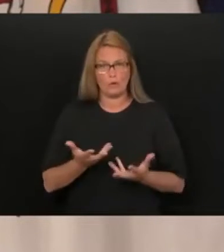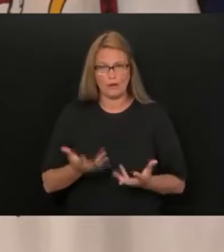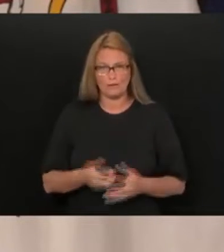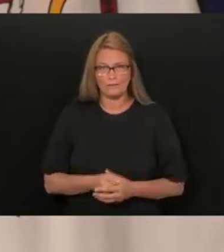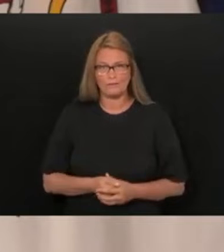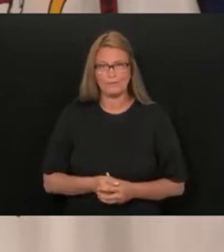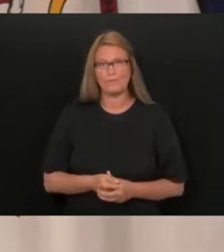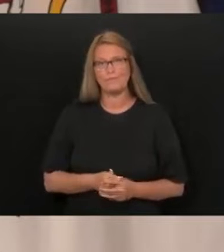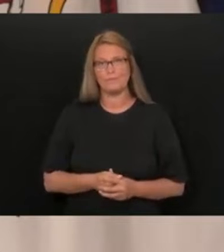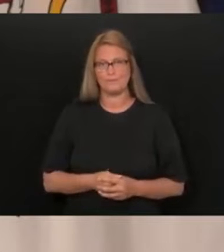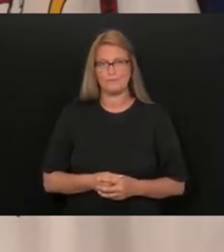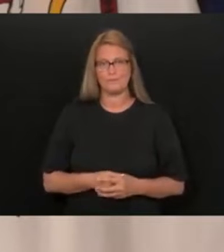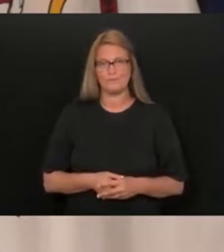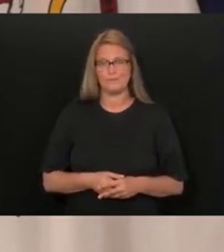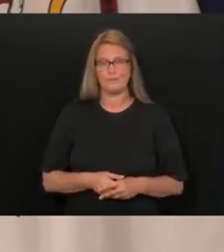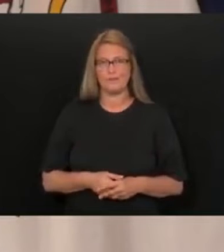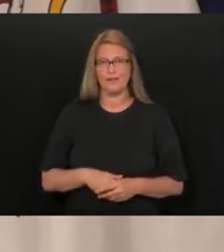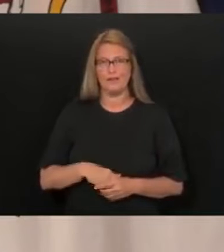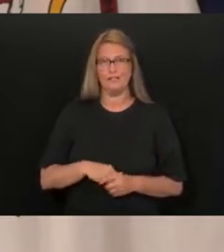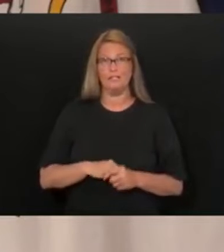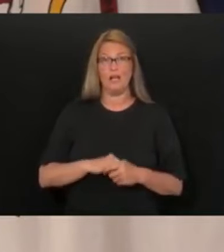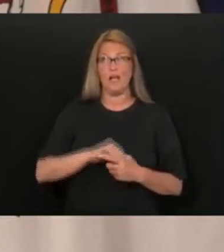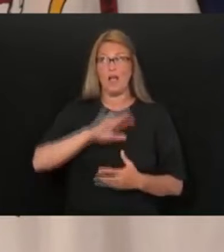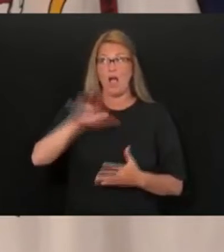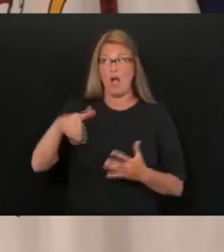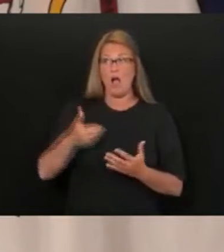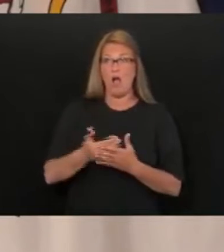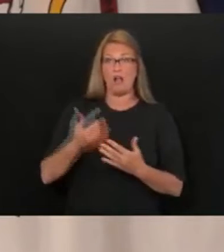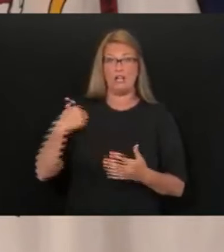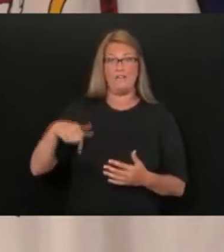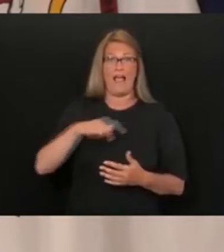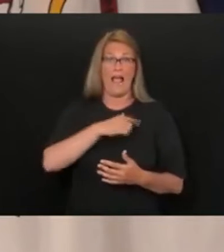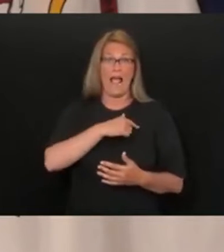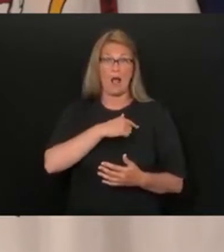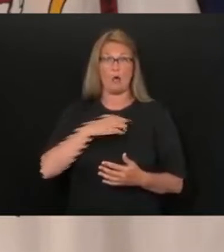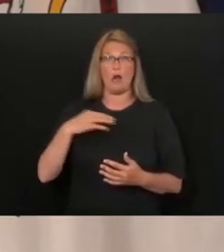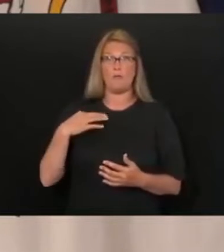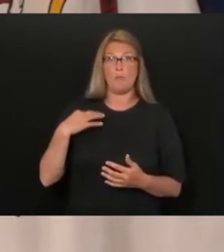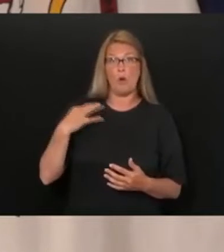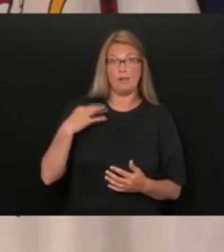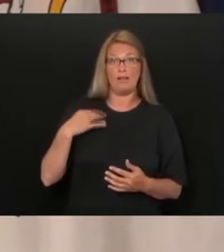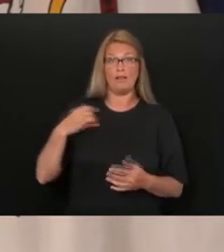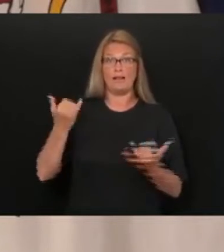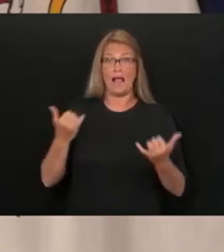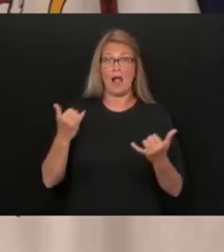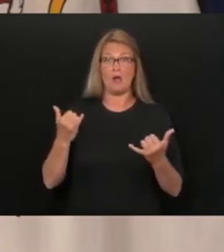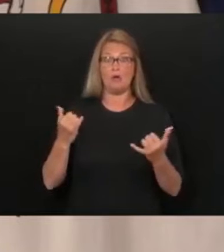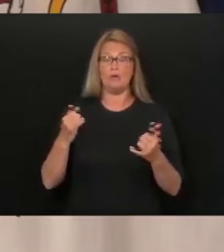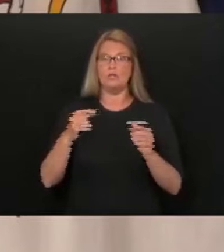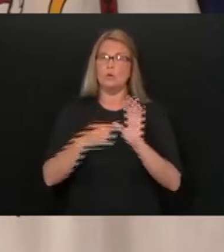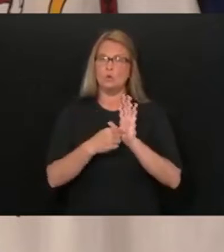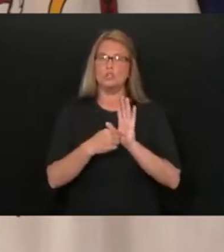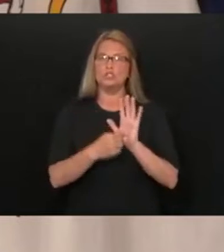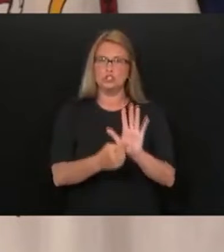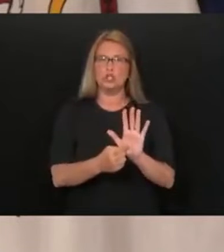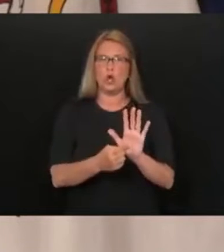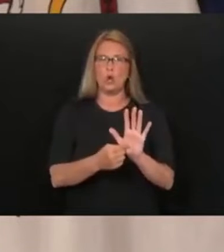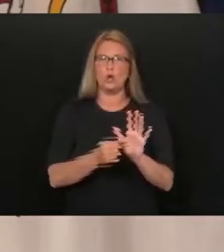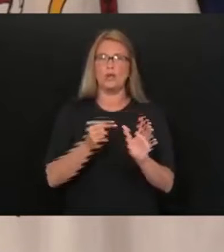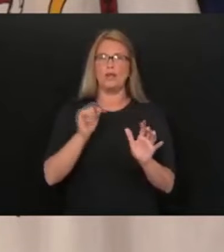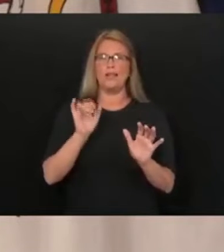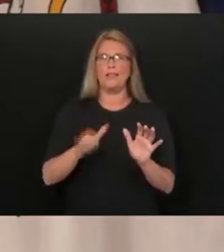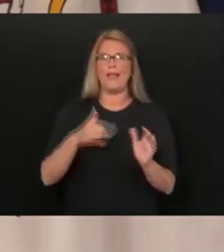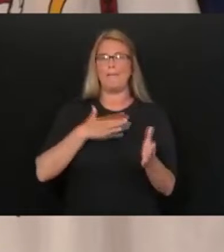All of the polling that we have done would show that my closest opponent